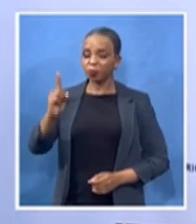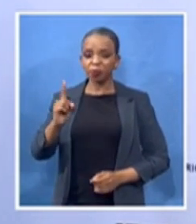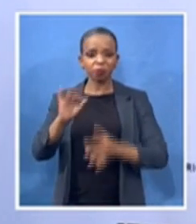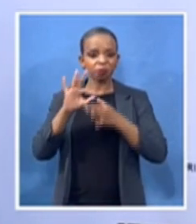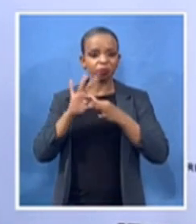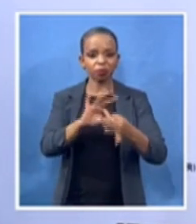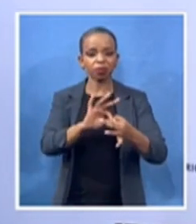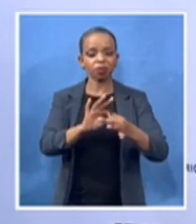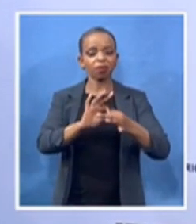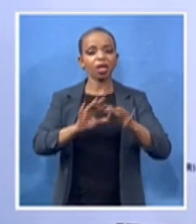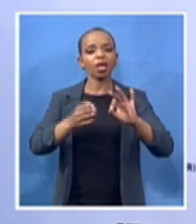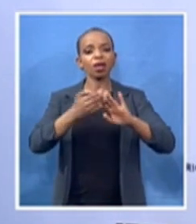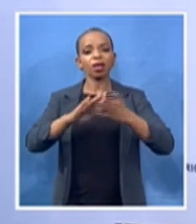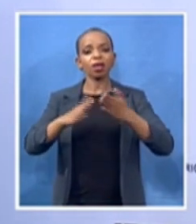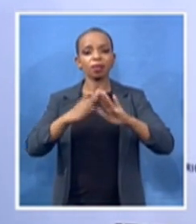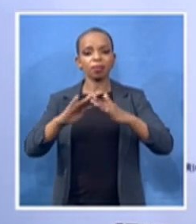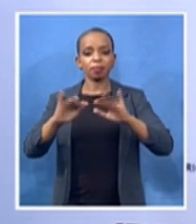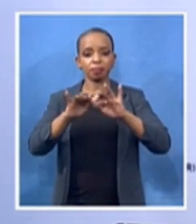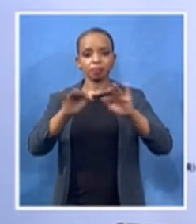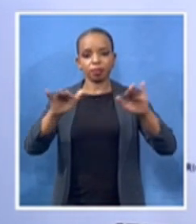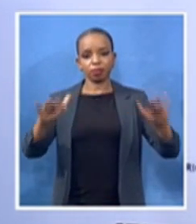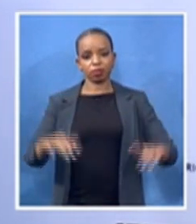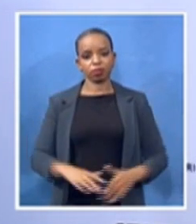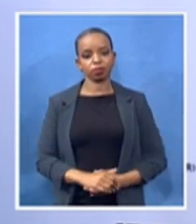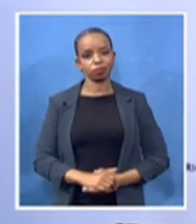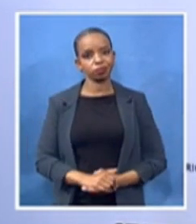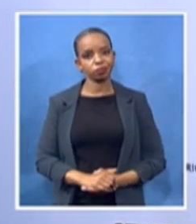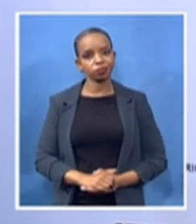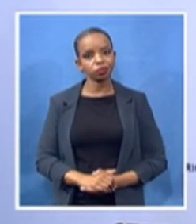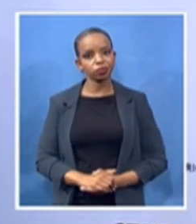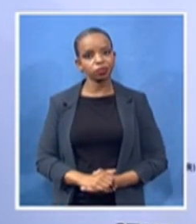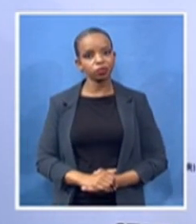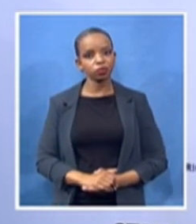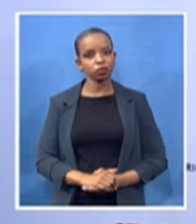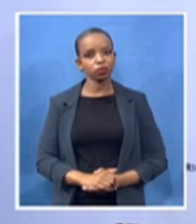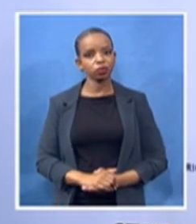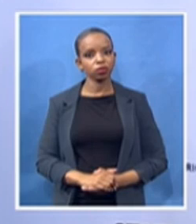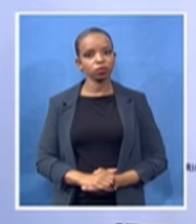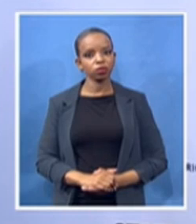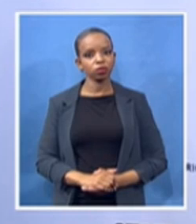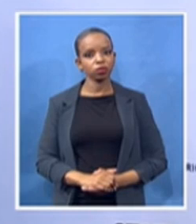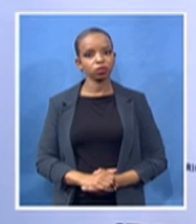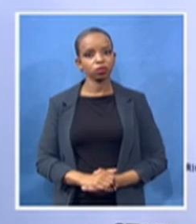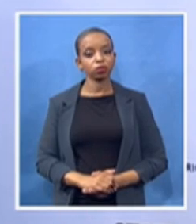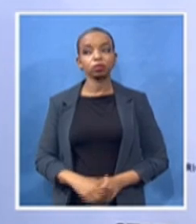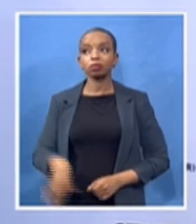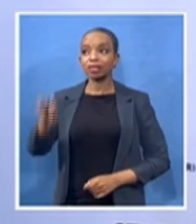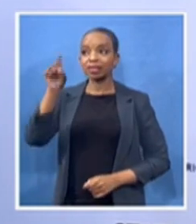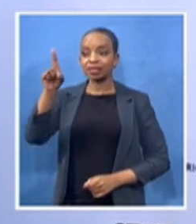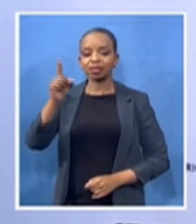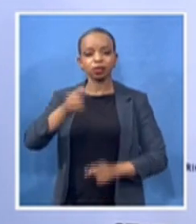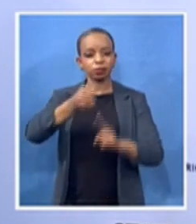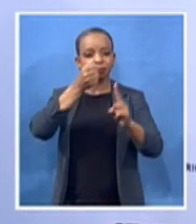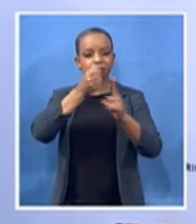She was a freedom fighter, a fighter